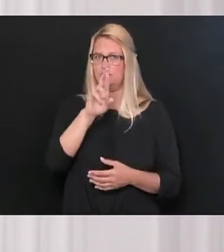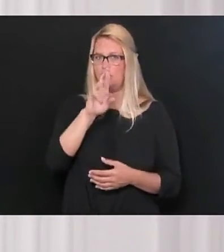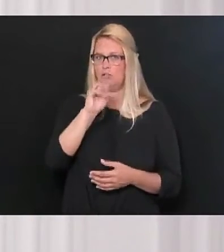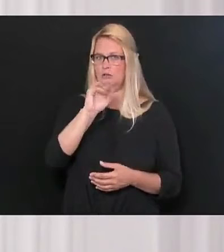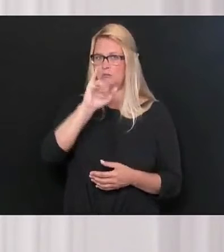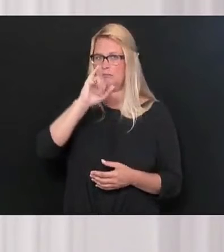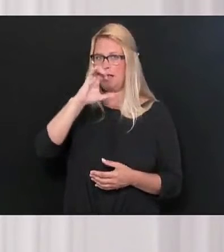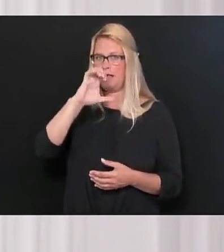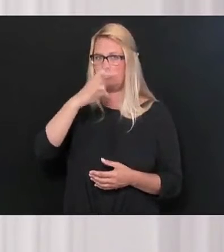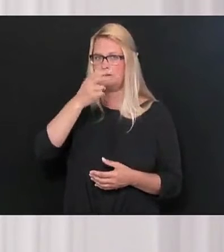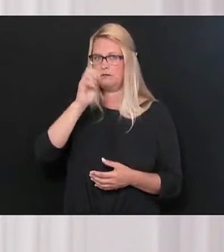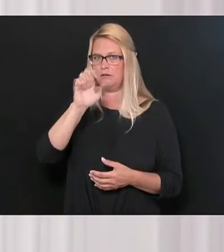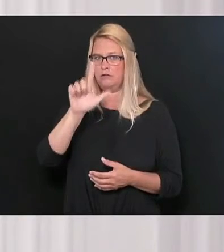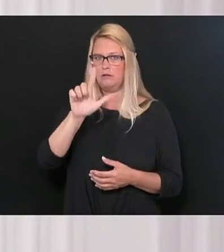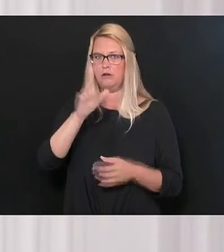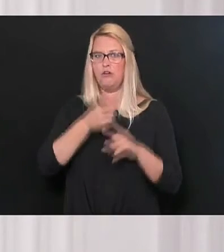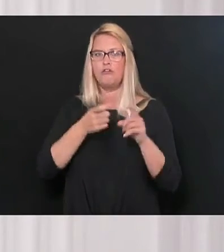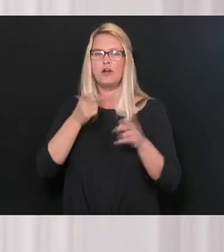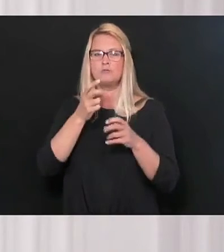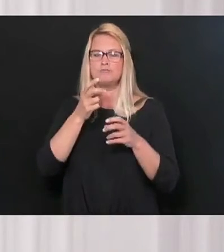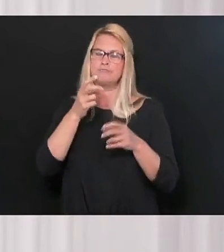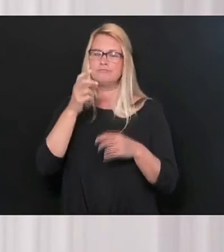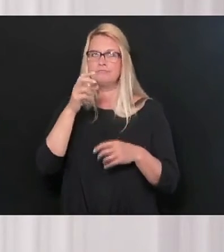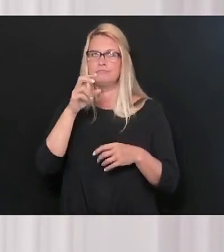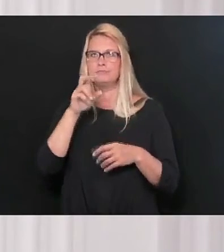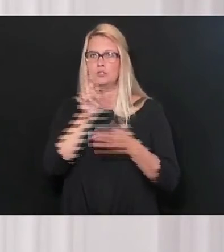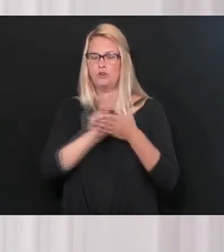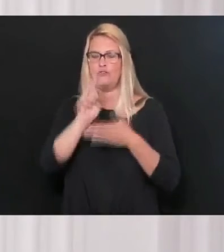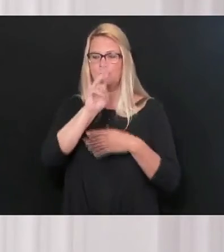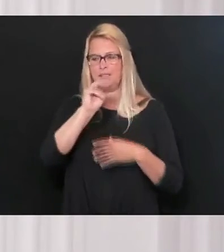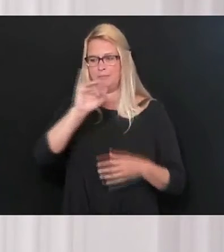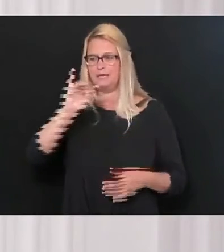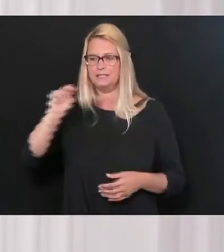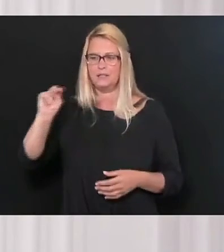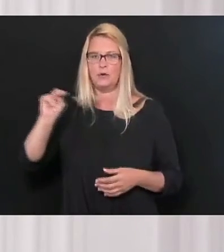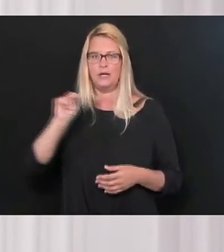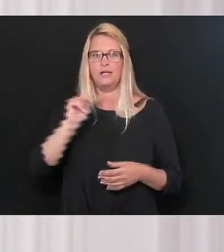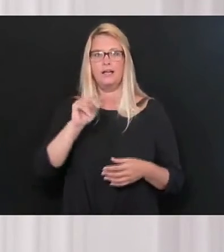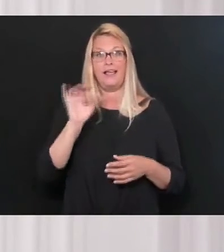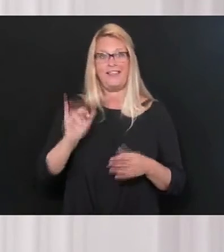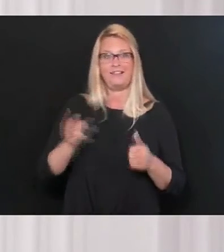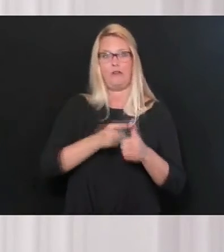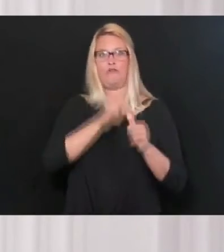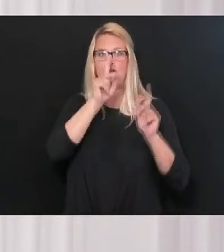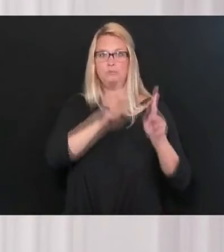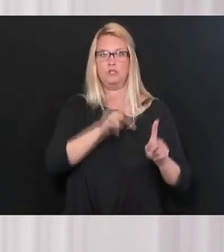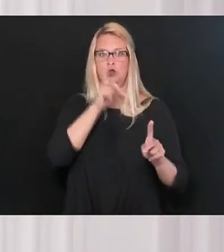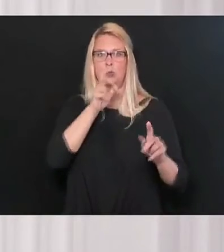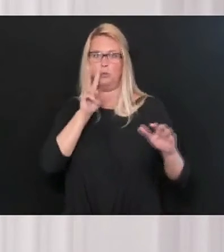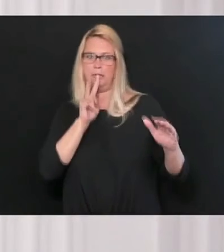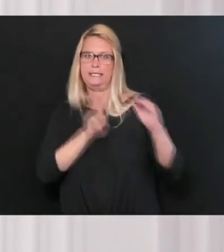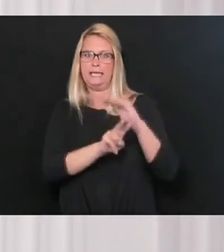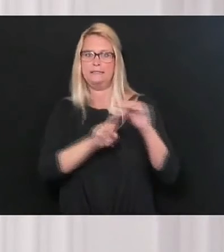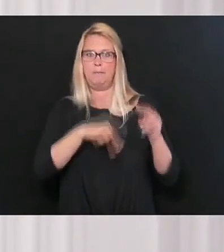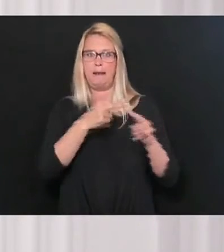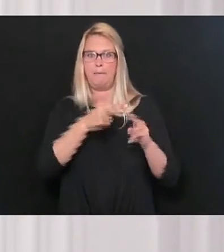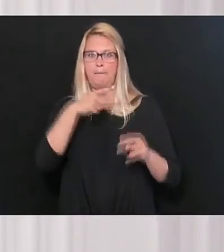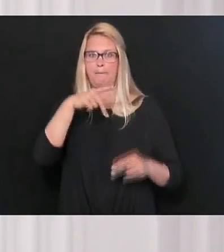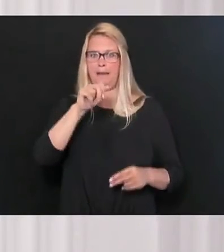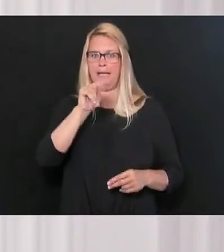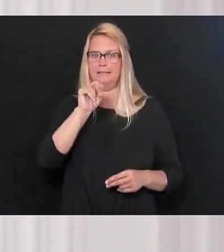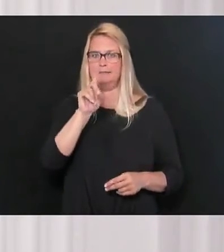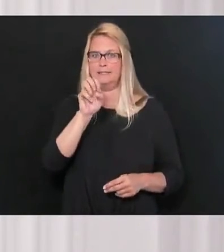Osterholm of the university of Minnesota was really the first person to make predictions about a pandemic like this.